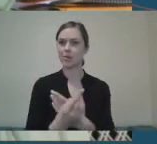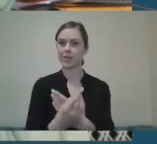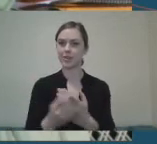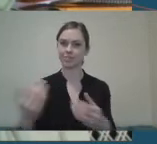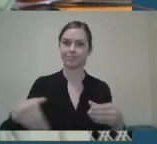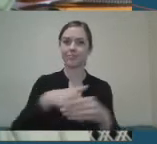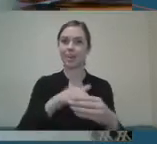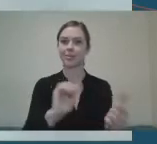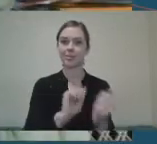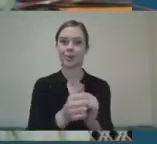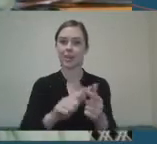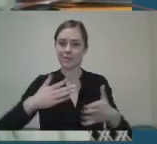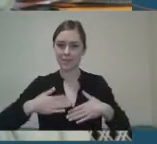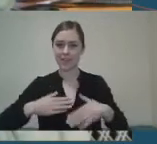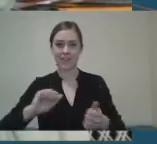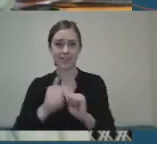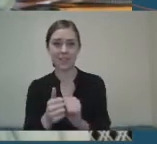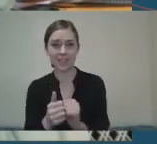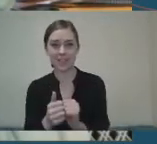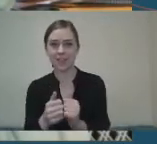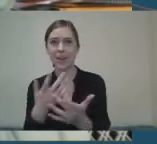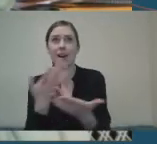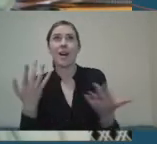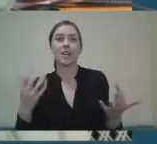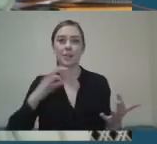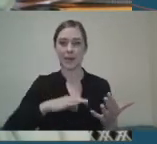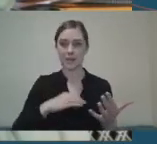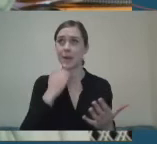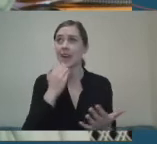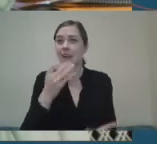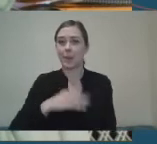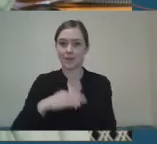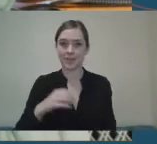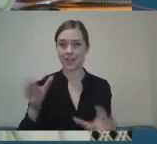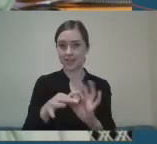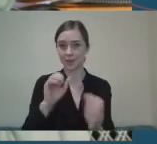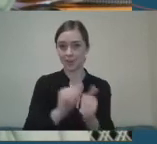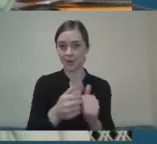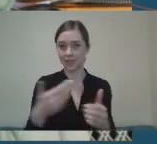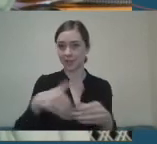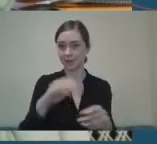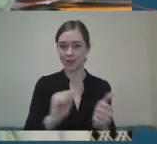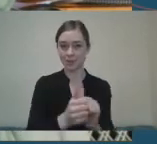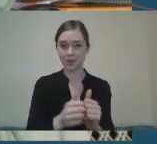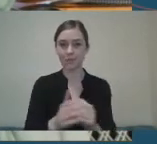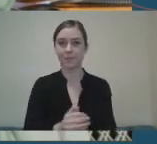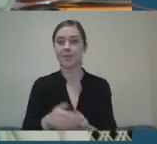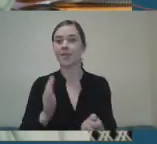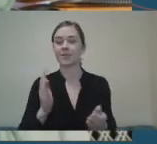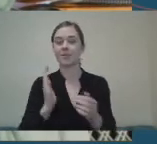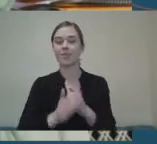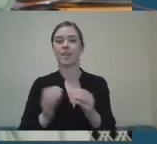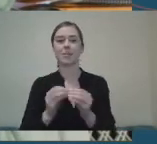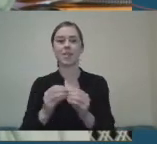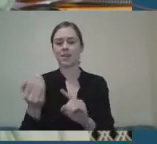their choosing. And we know there are so many benefits in that regard. And that's why I've said, as I said earlier on, in every funding stream that we